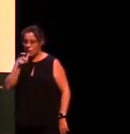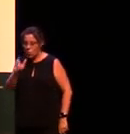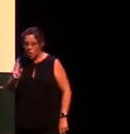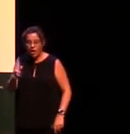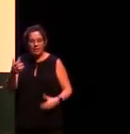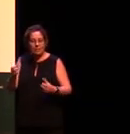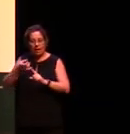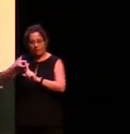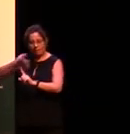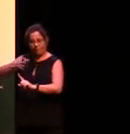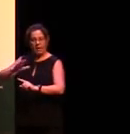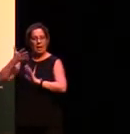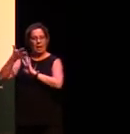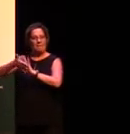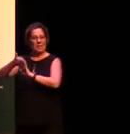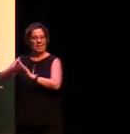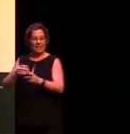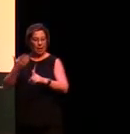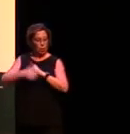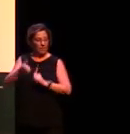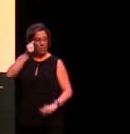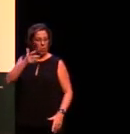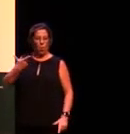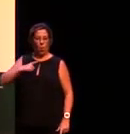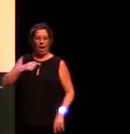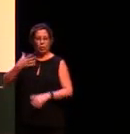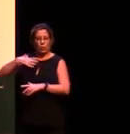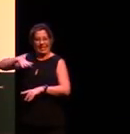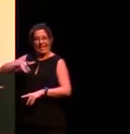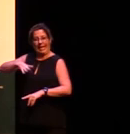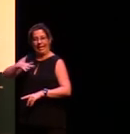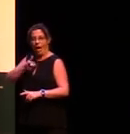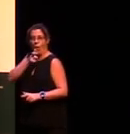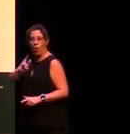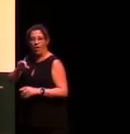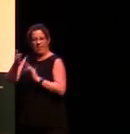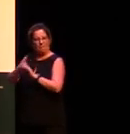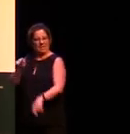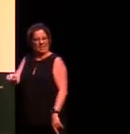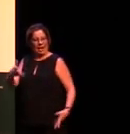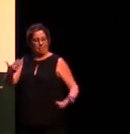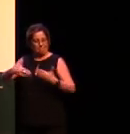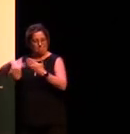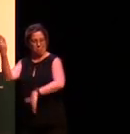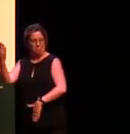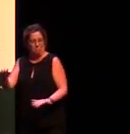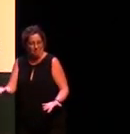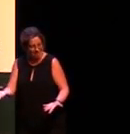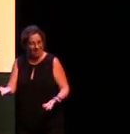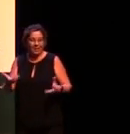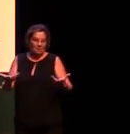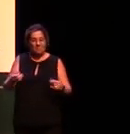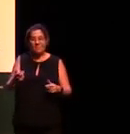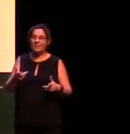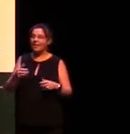thought of needing that meaning for before and this reminds us that language is just merely one of thousands of